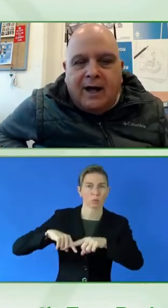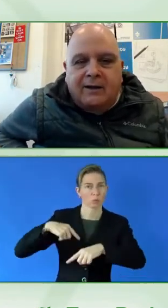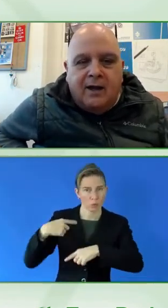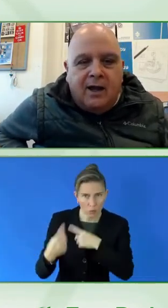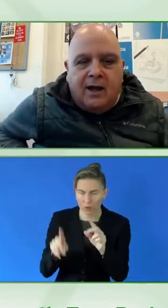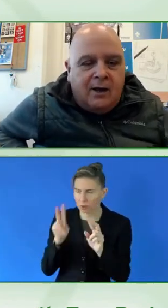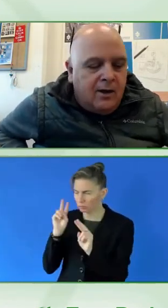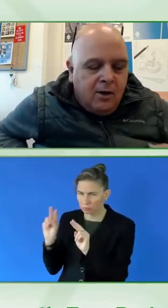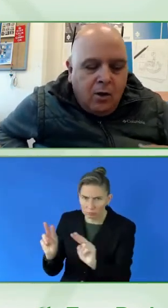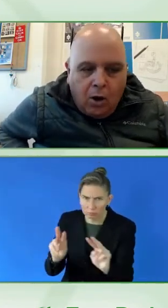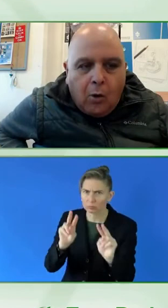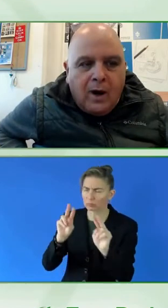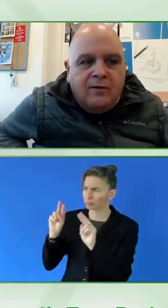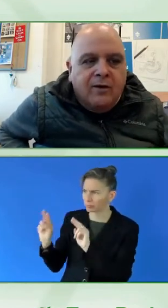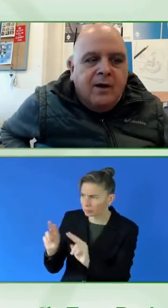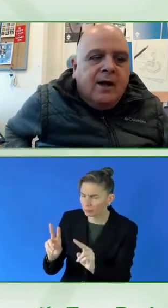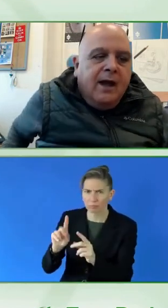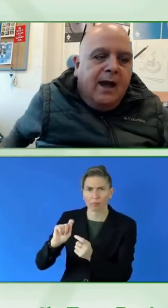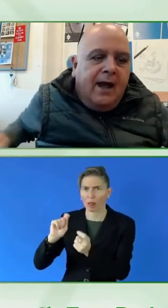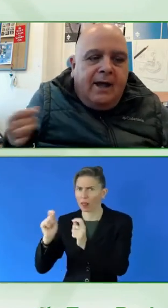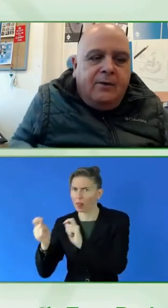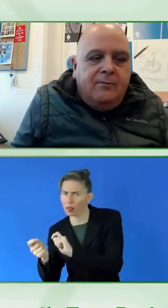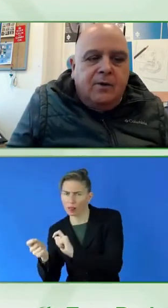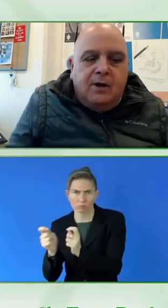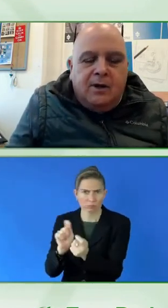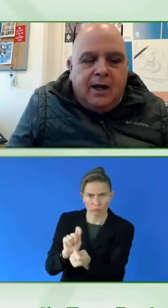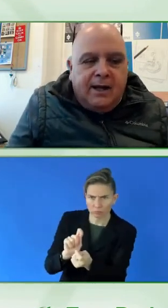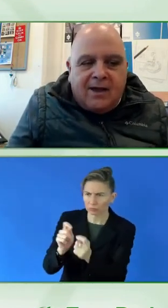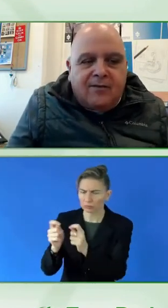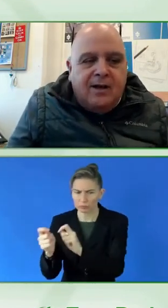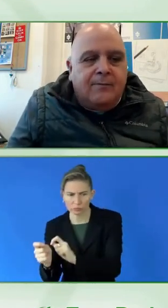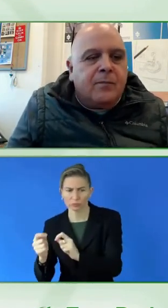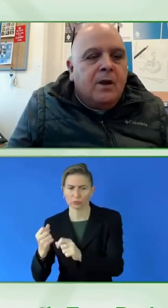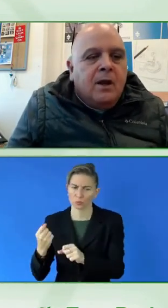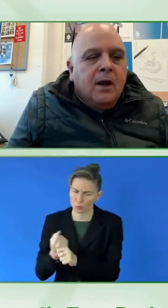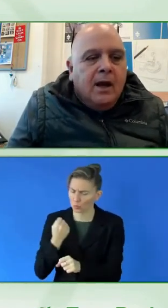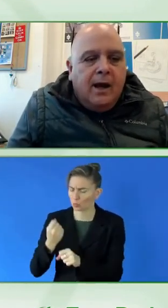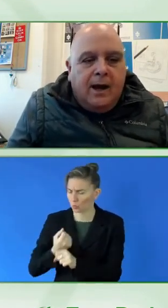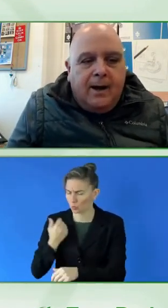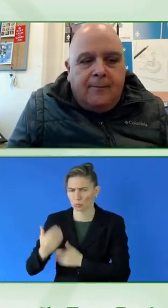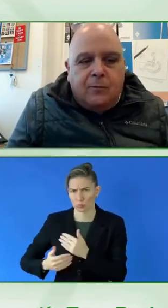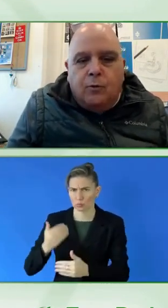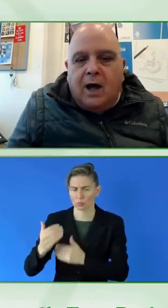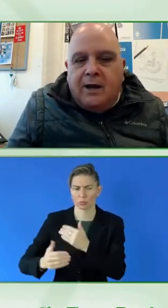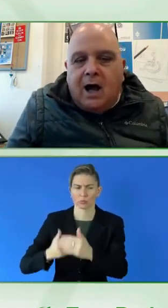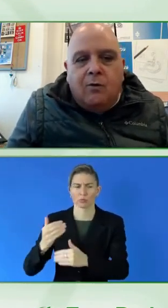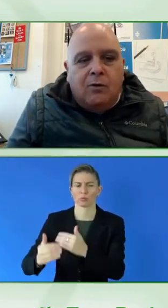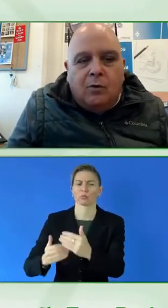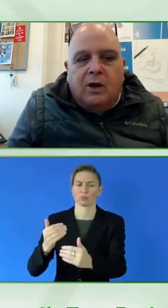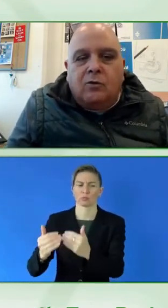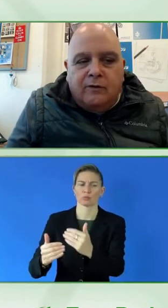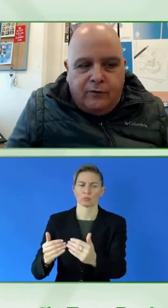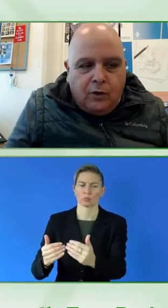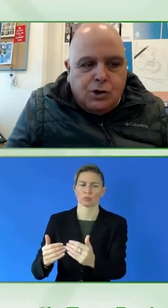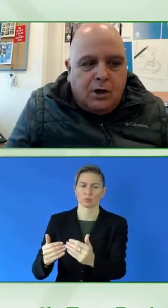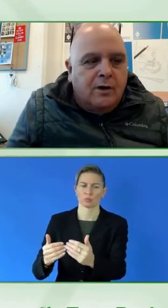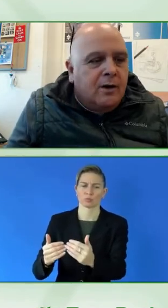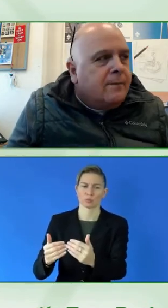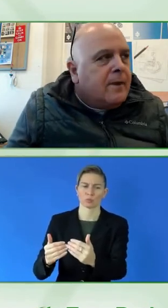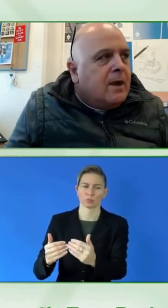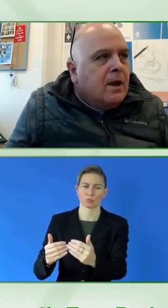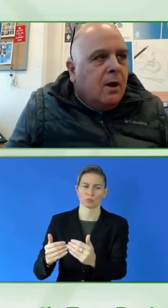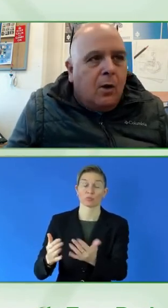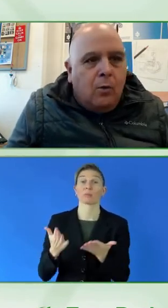working with that, uh, always. And, and lastly, um, we are now looking to the